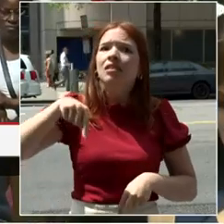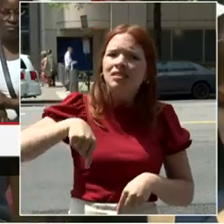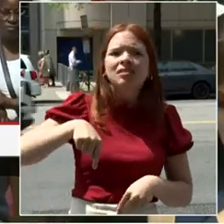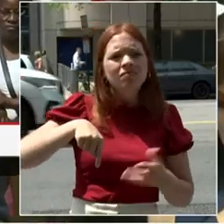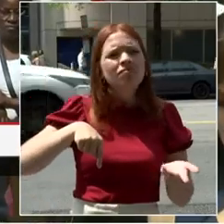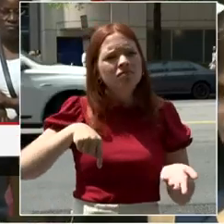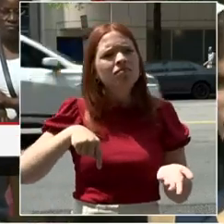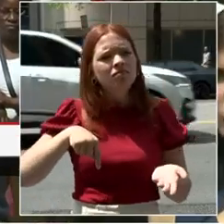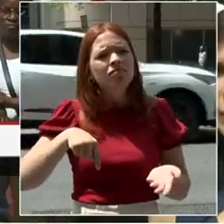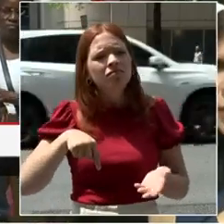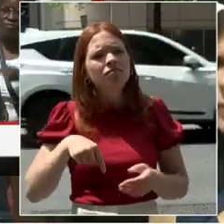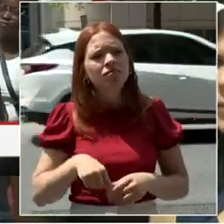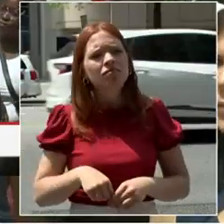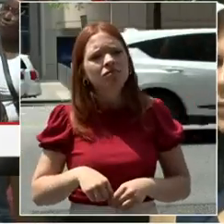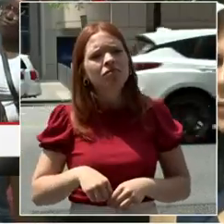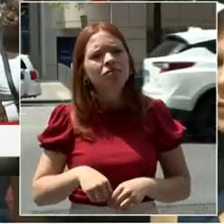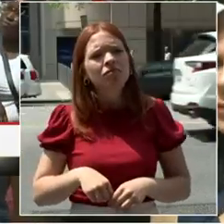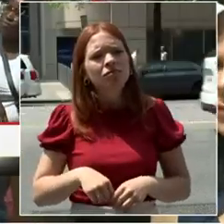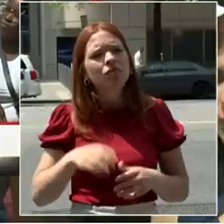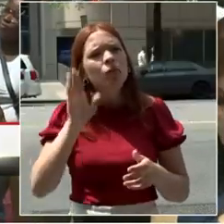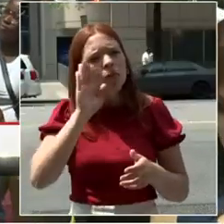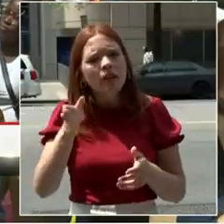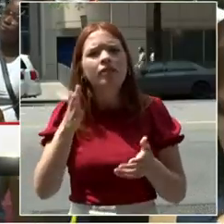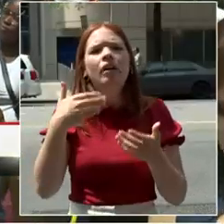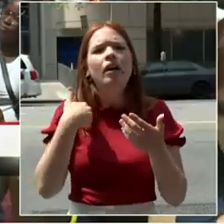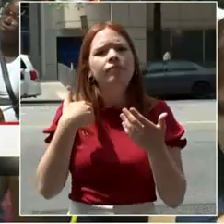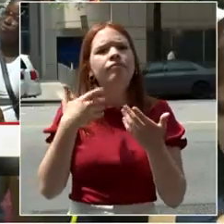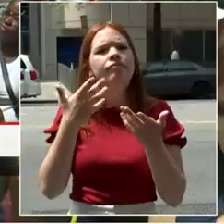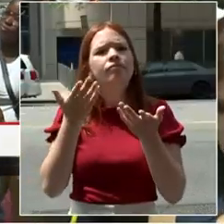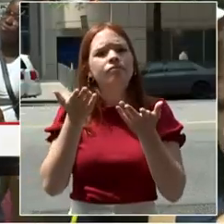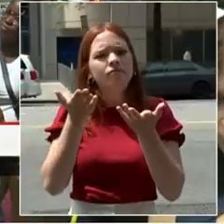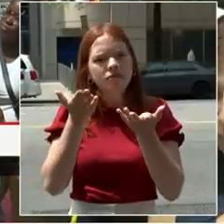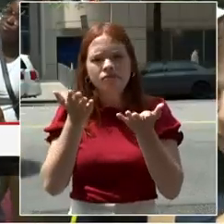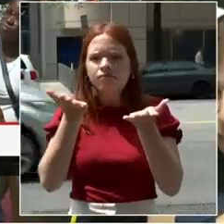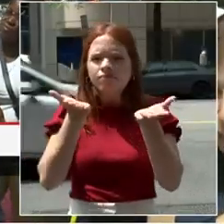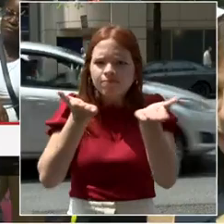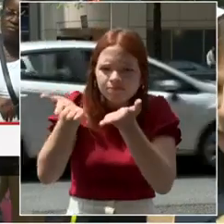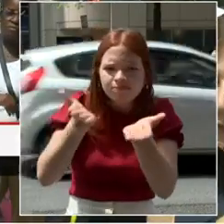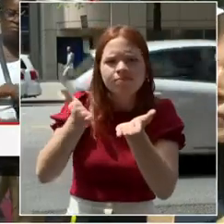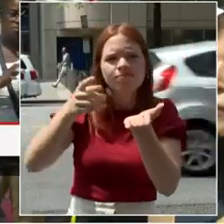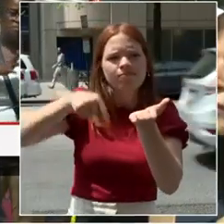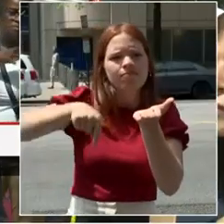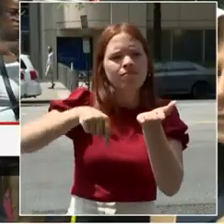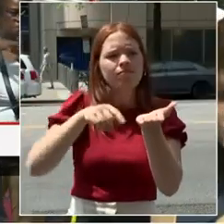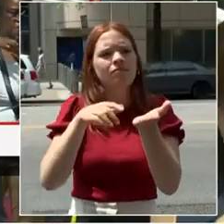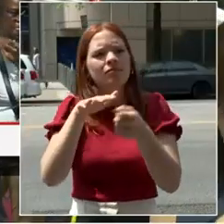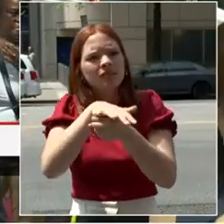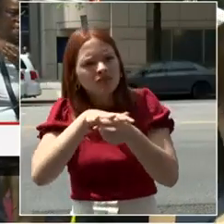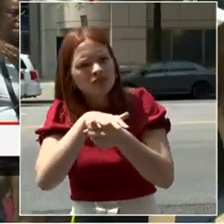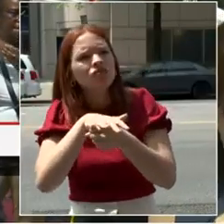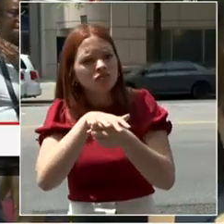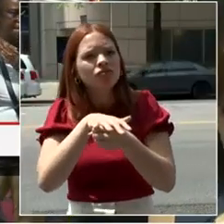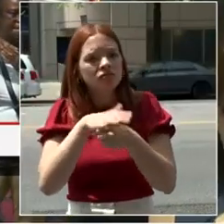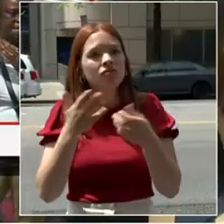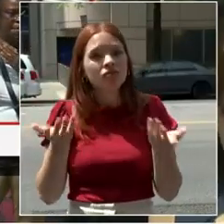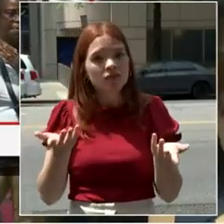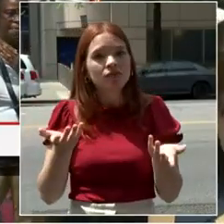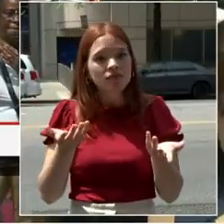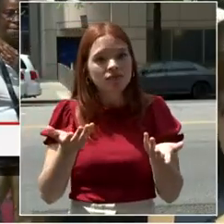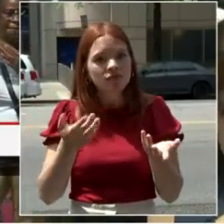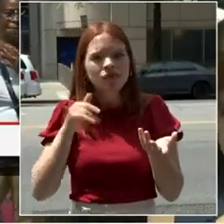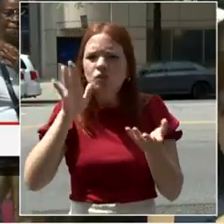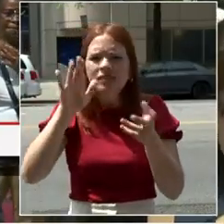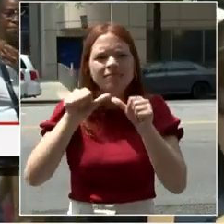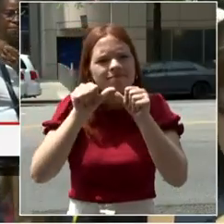people for many, many years to come. And that can't happen without this type of historic partnership and effort between the city, between our business